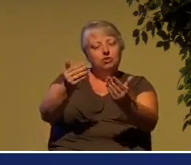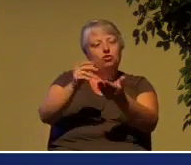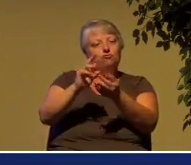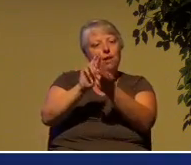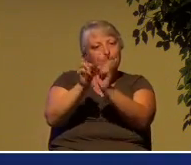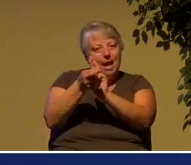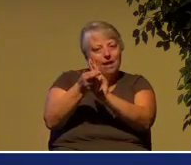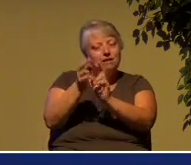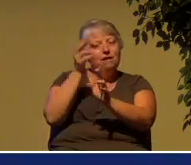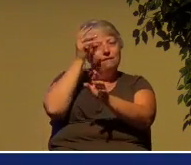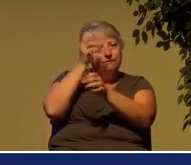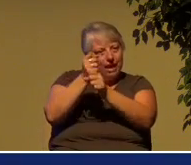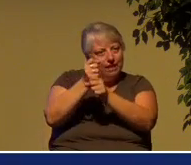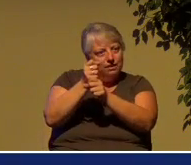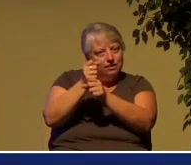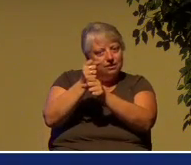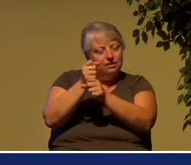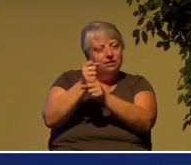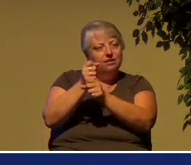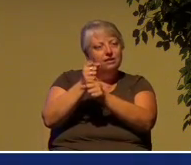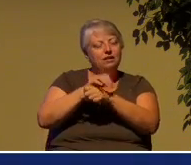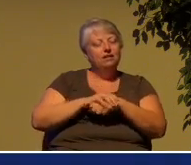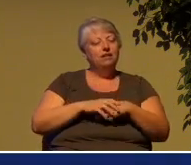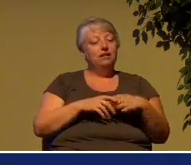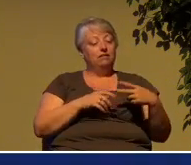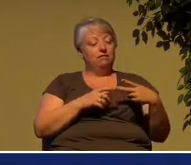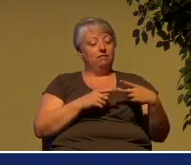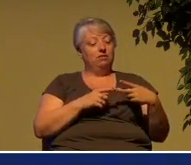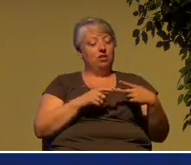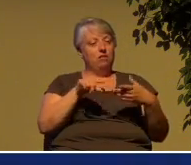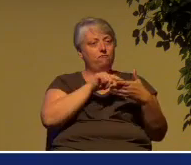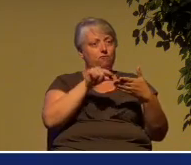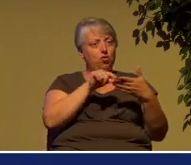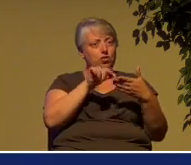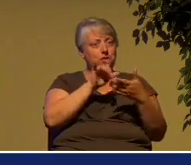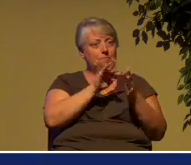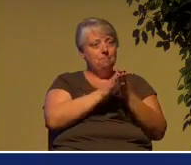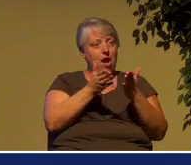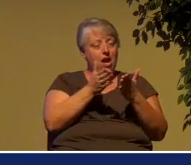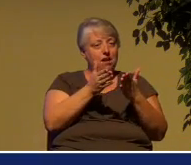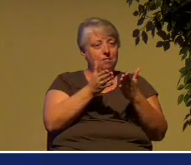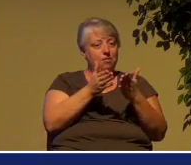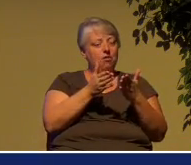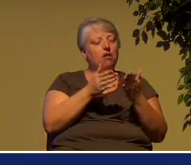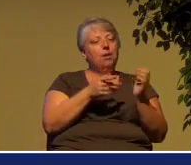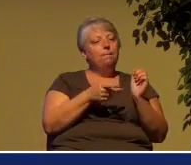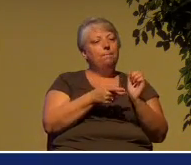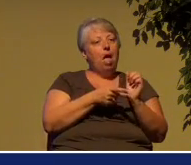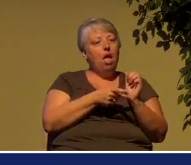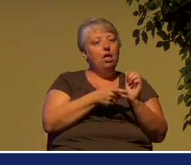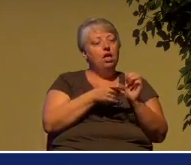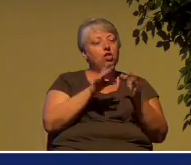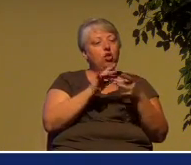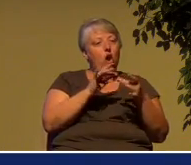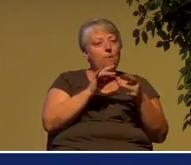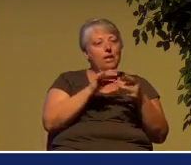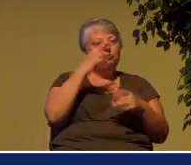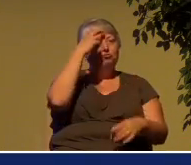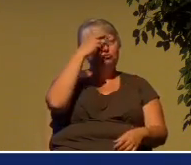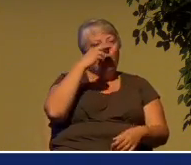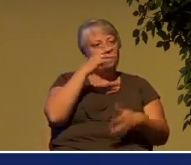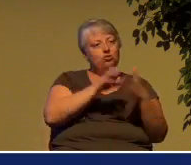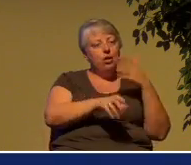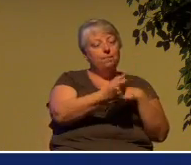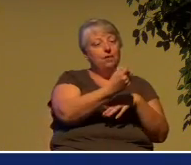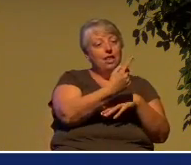one of the Bible texts, of course, that that is based on is Paul's comments in Romans chapter 11, the